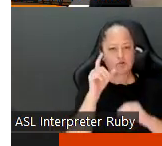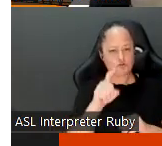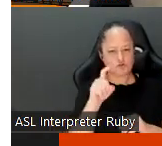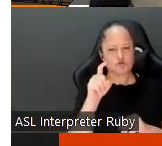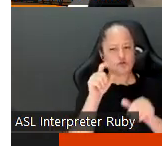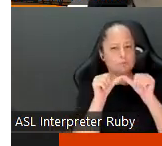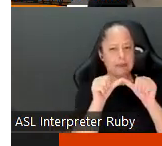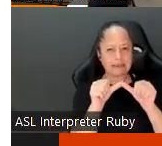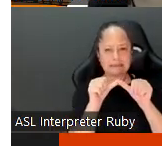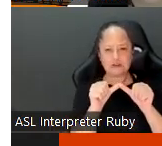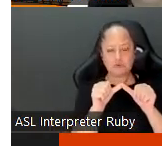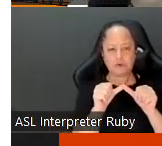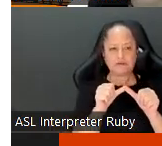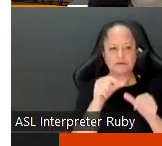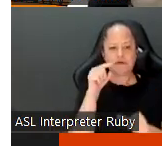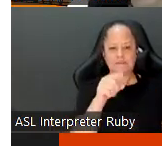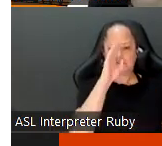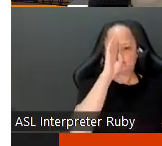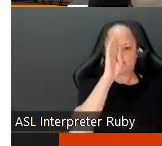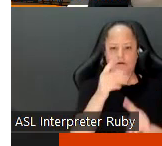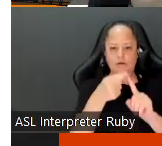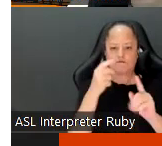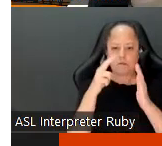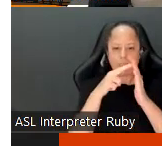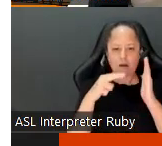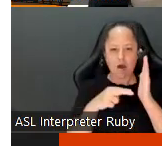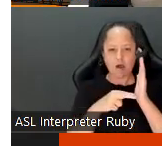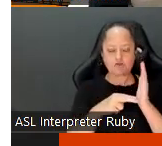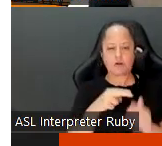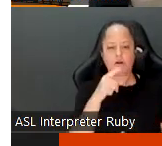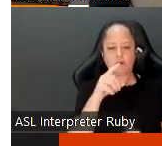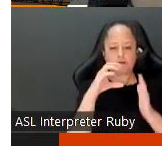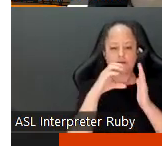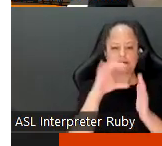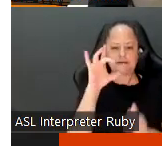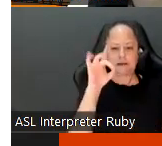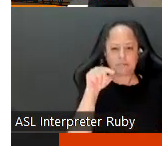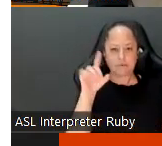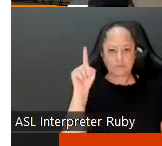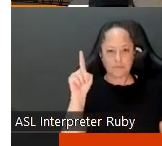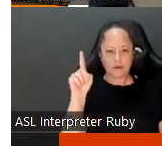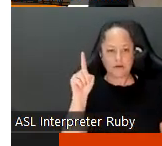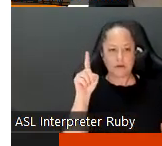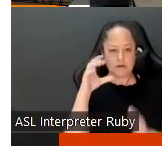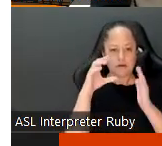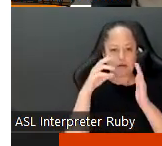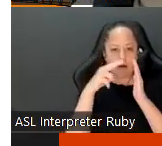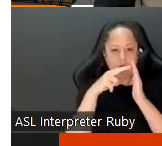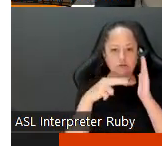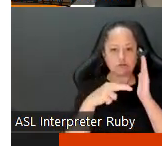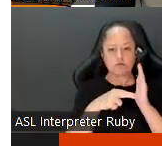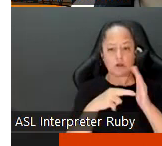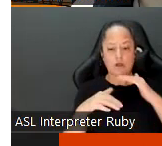be continuous uh this is directly out of the contract um it is section 8.1 of the contract um